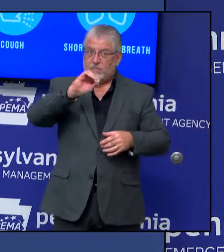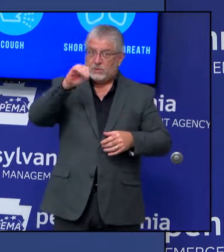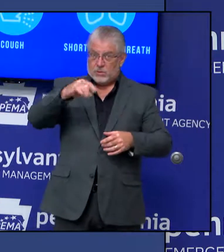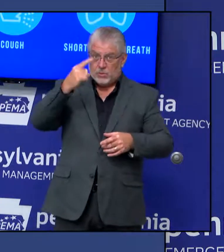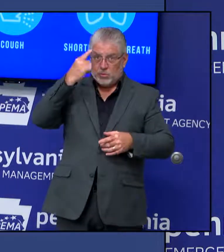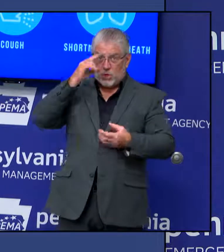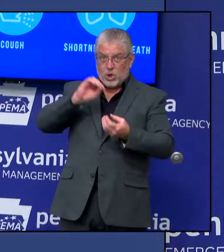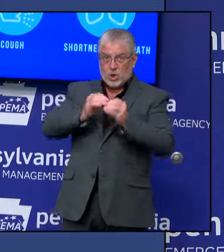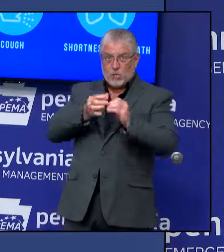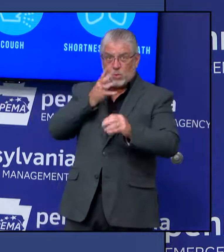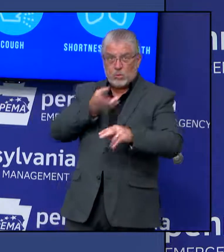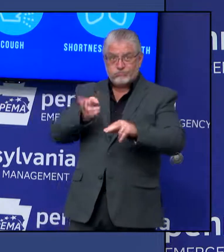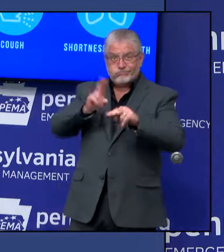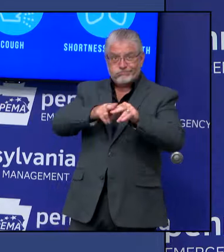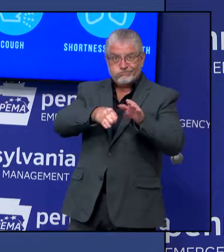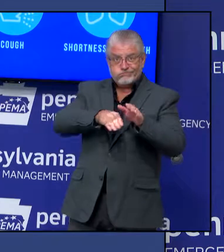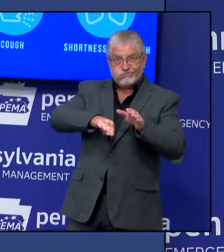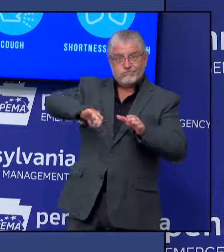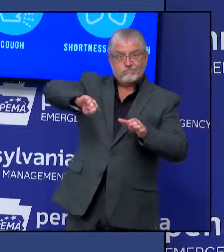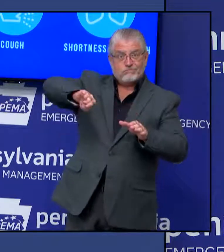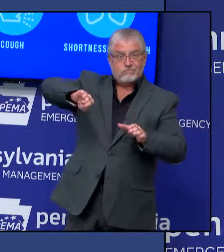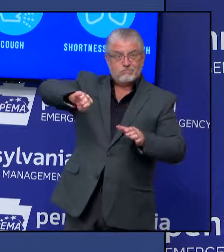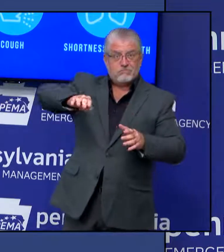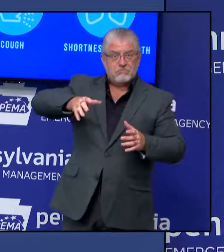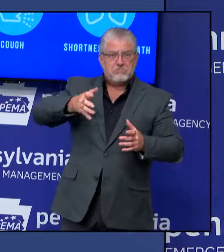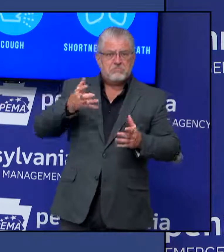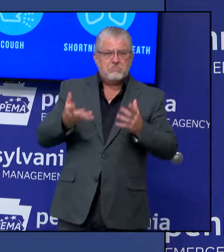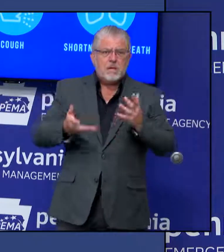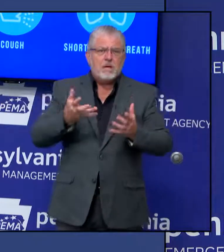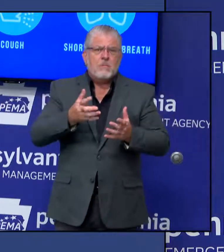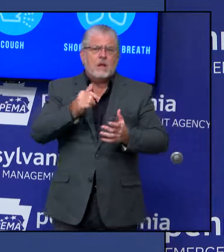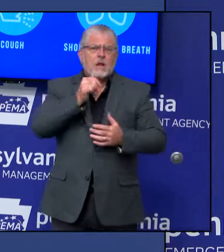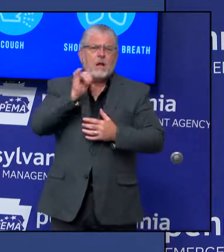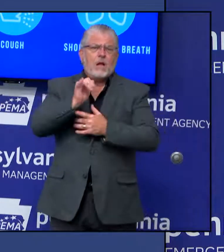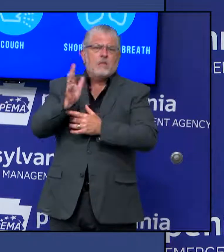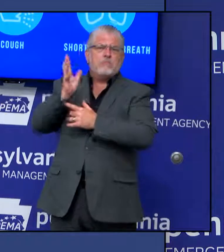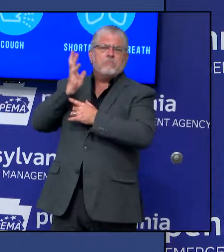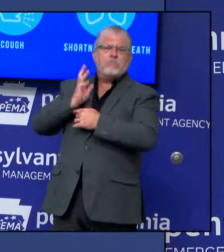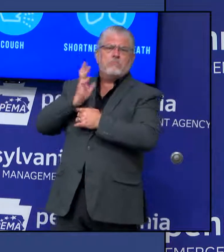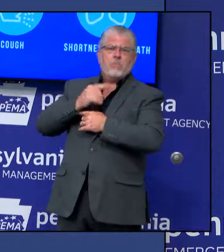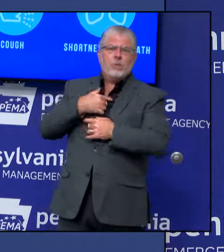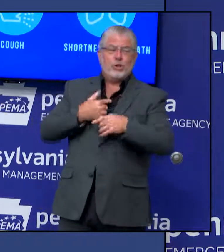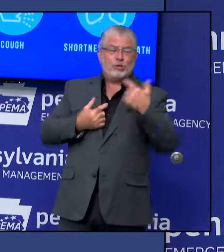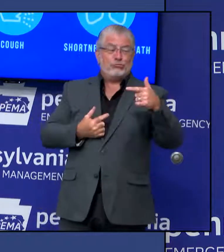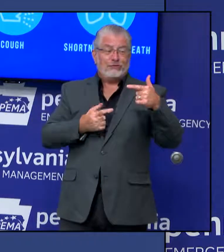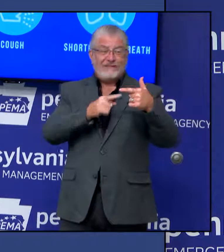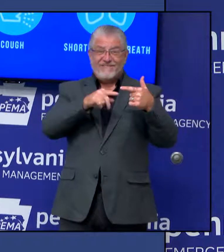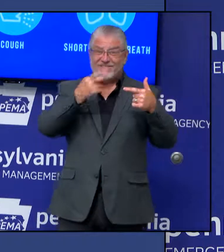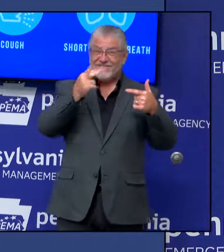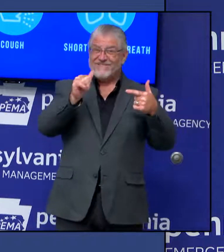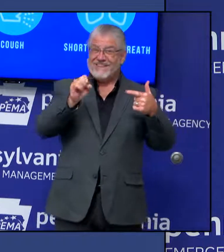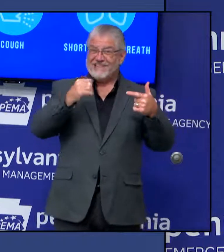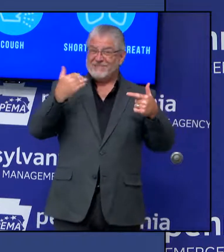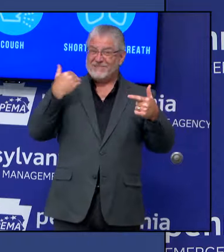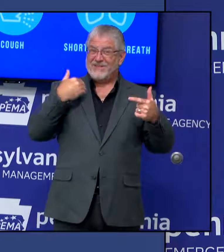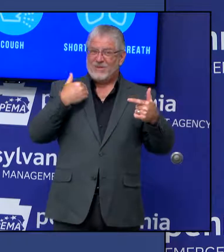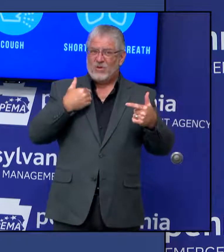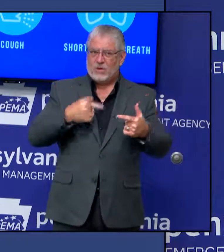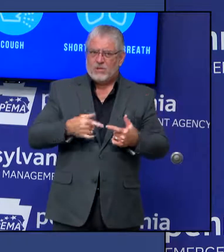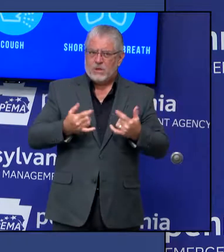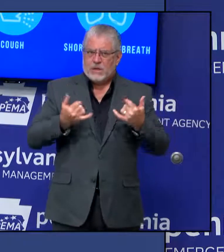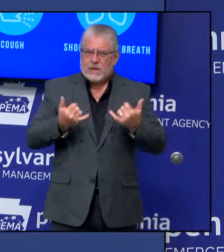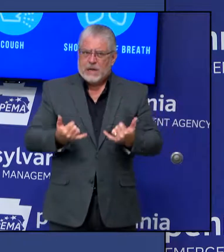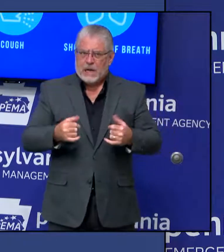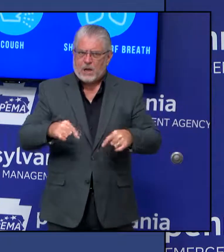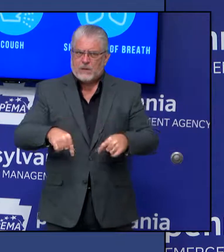not to what we were in the green phase with restaurants. Because there are still more restrictions under this than there were in the green phase,